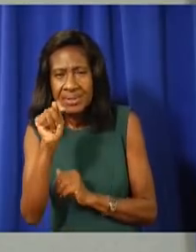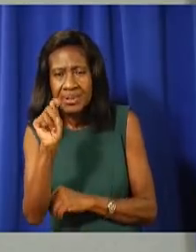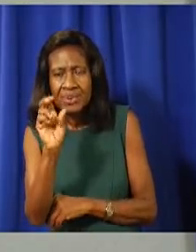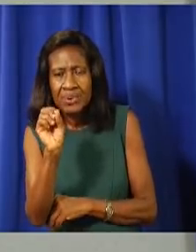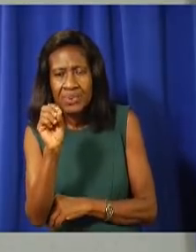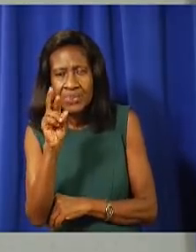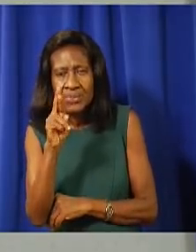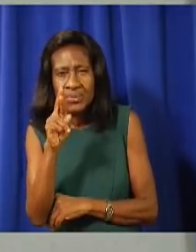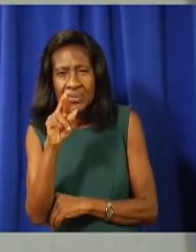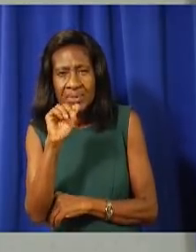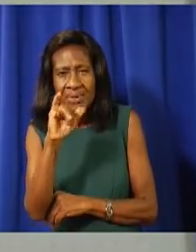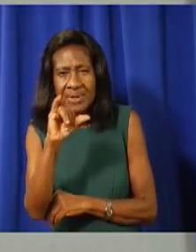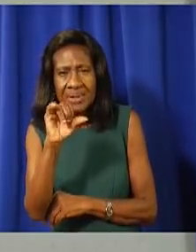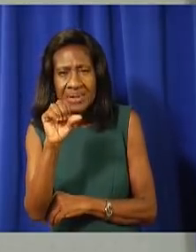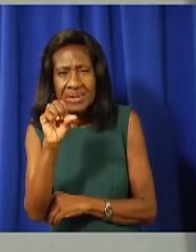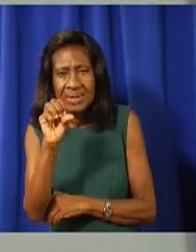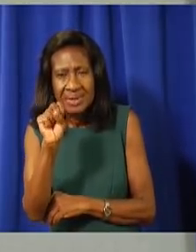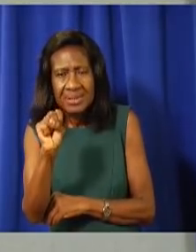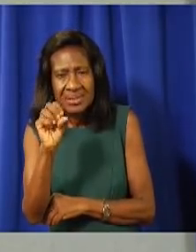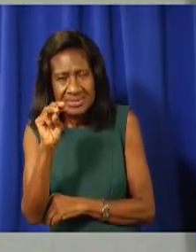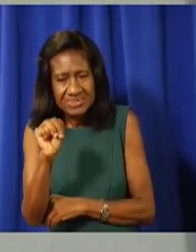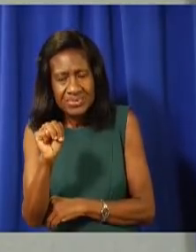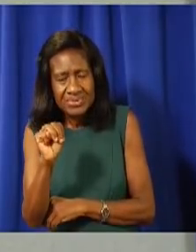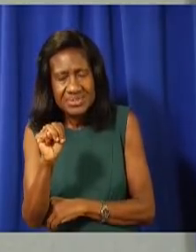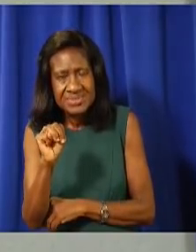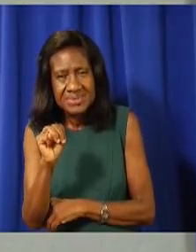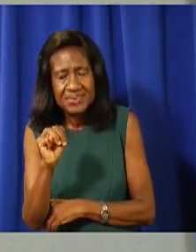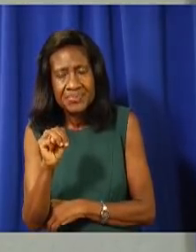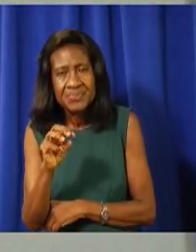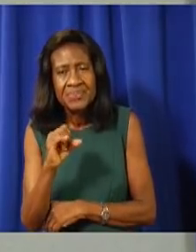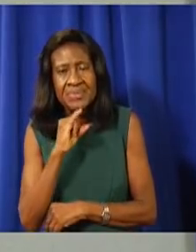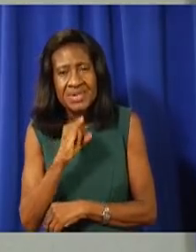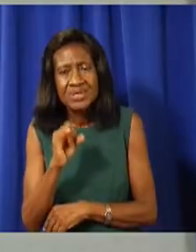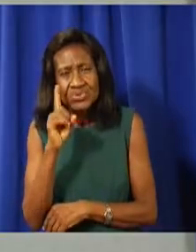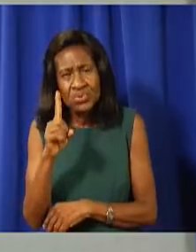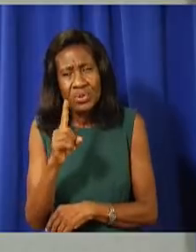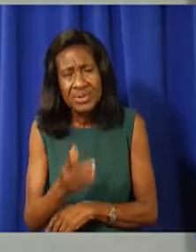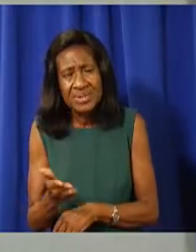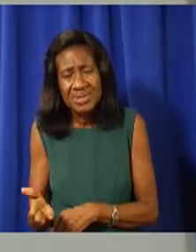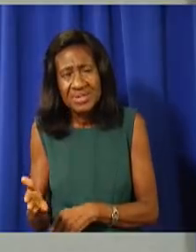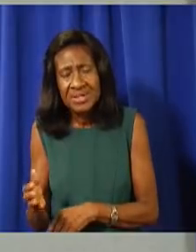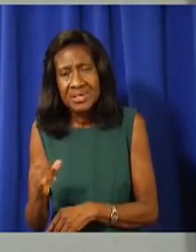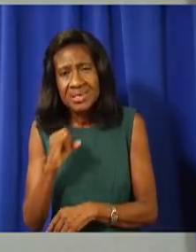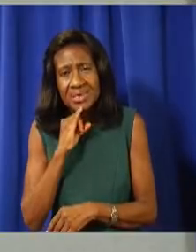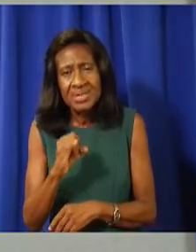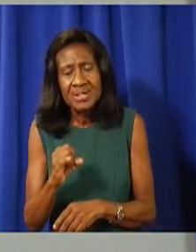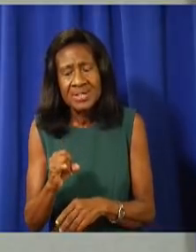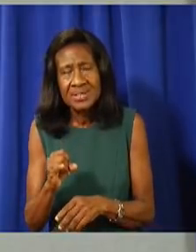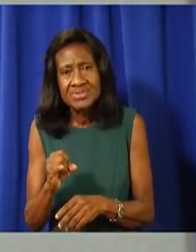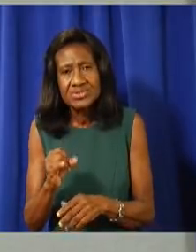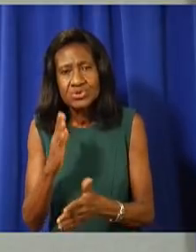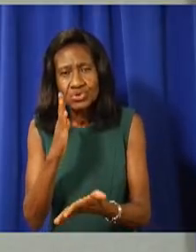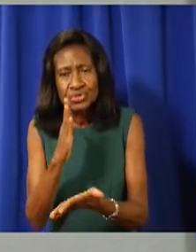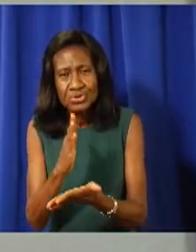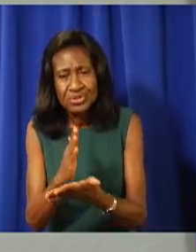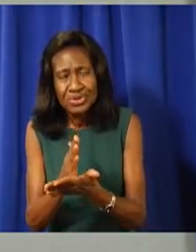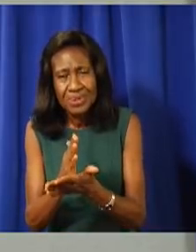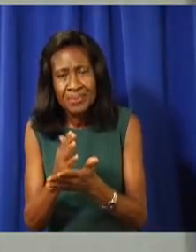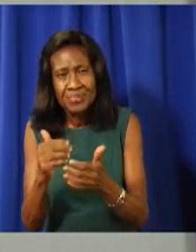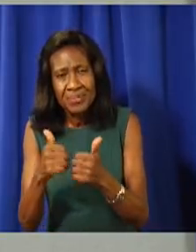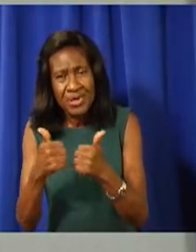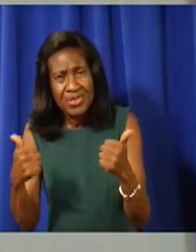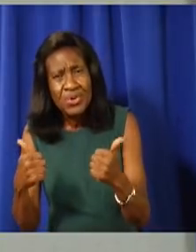is one thing that's actually producing a lot of anxiety and concern with our